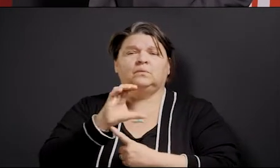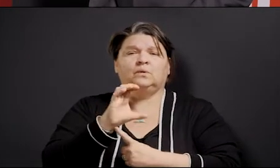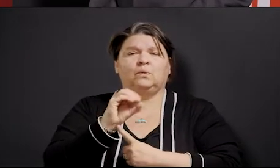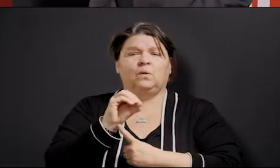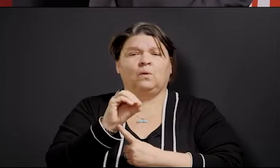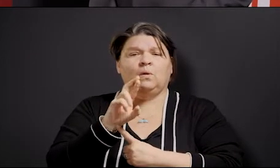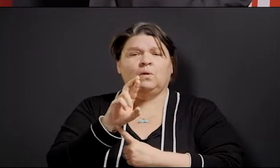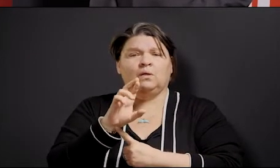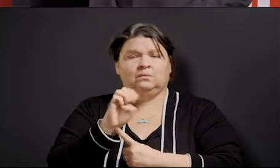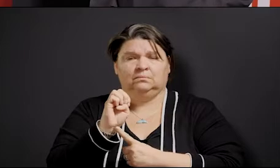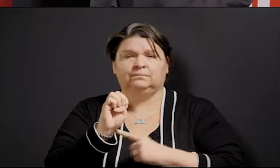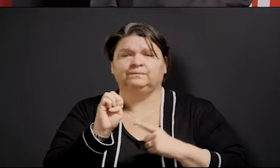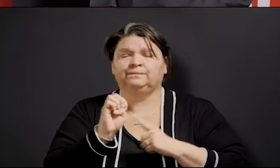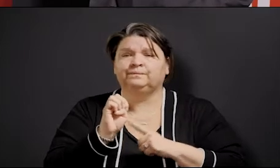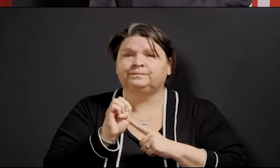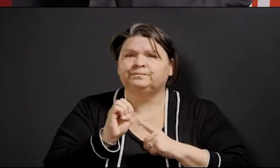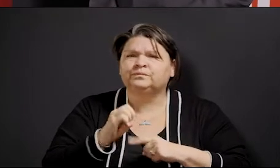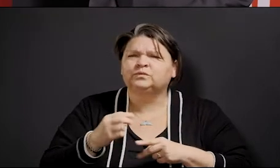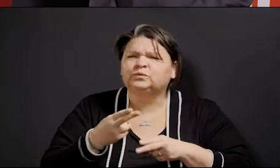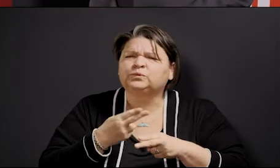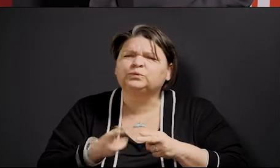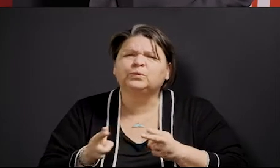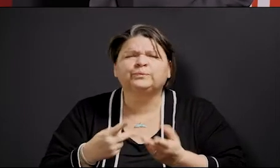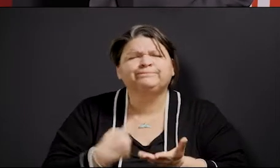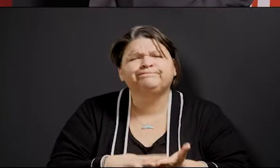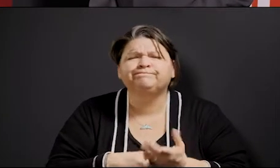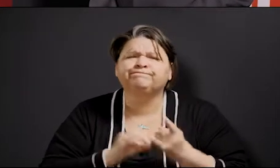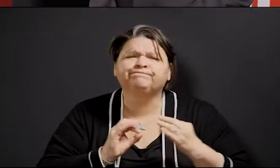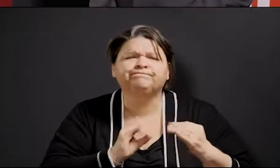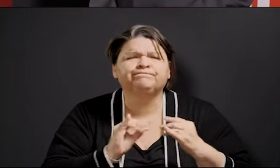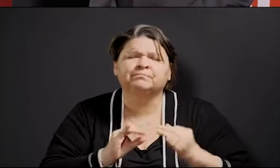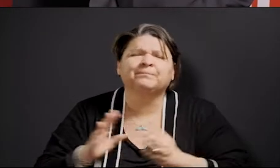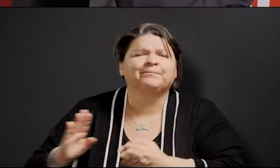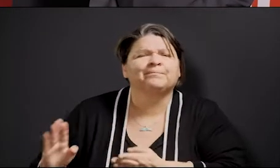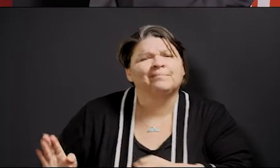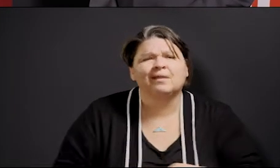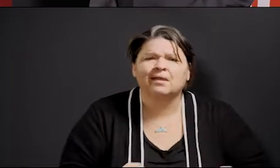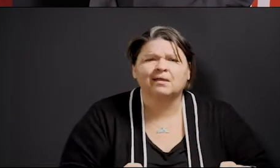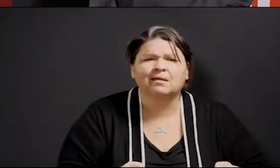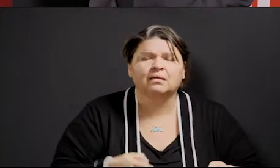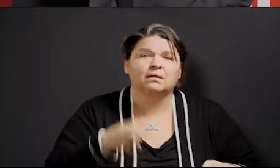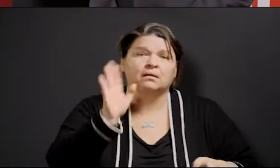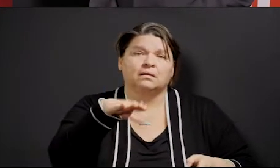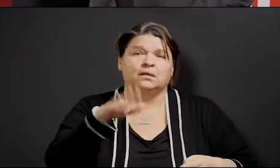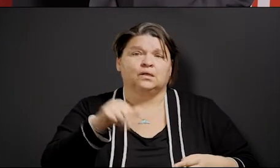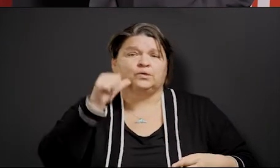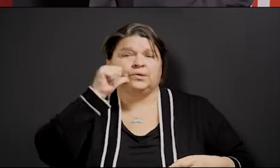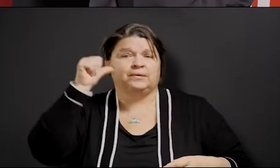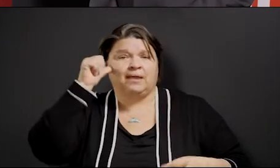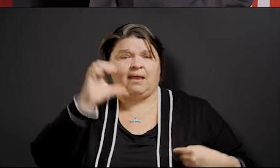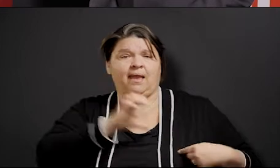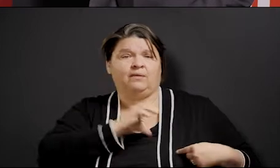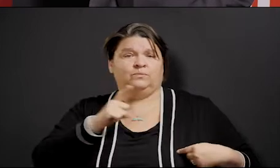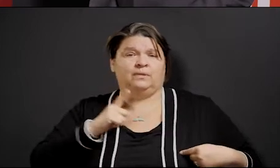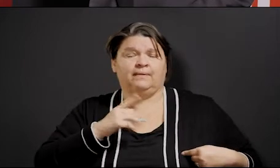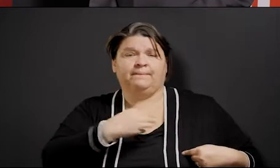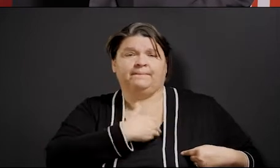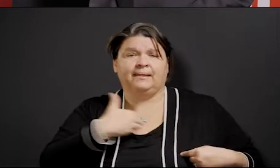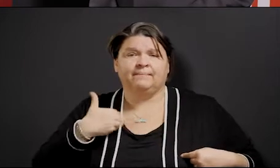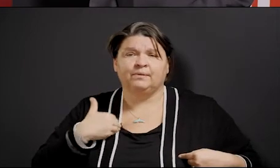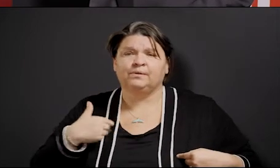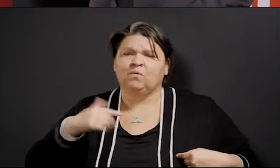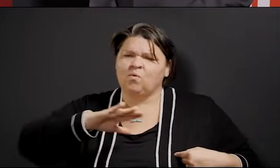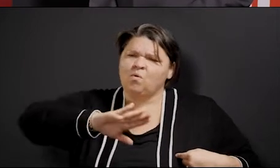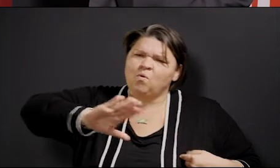quick look at what that might be. We had two council members with us, but it was made up of public health advisors, businessmen, and my council